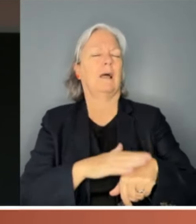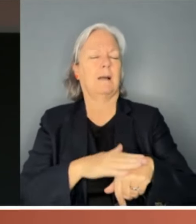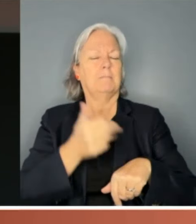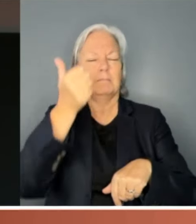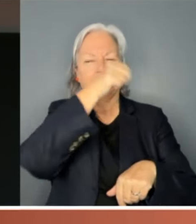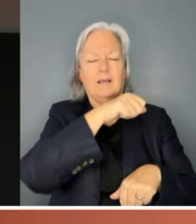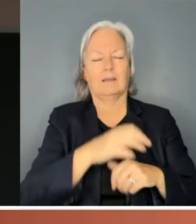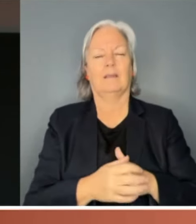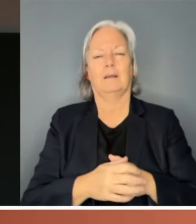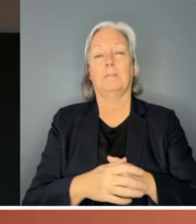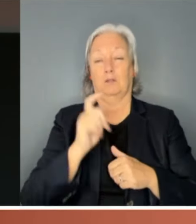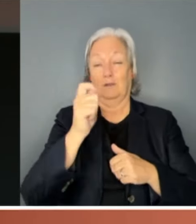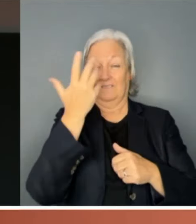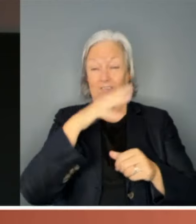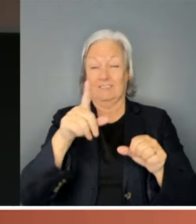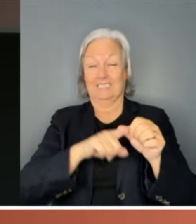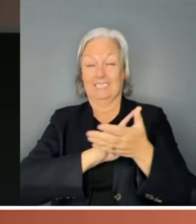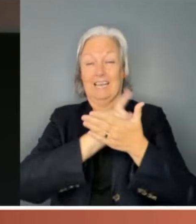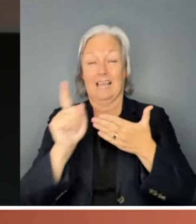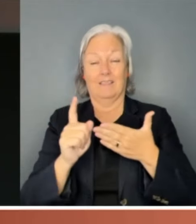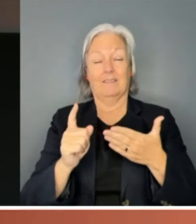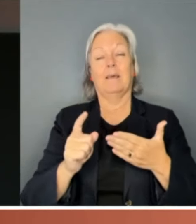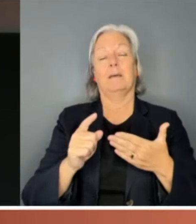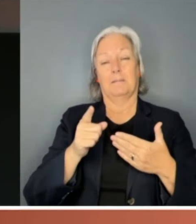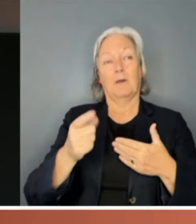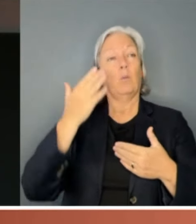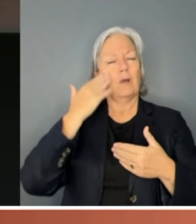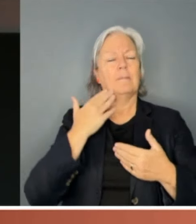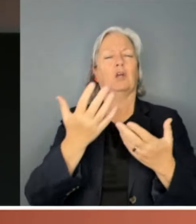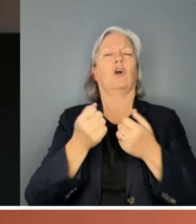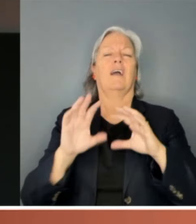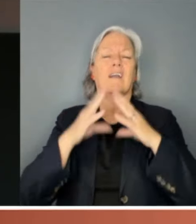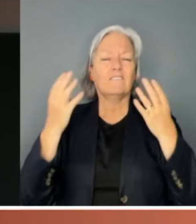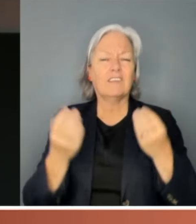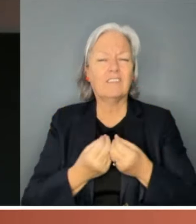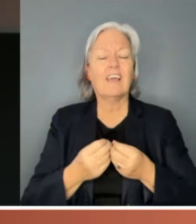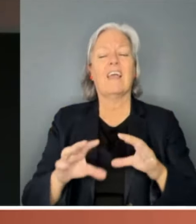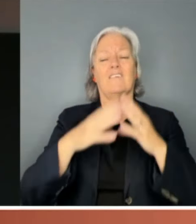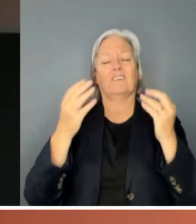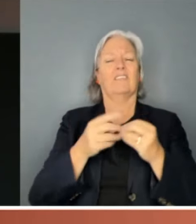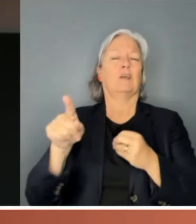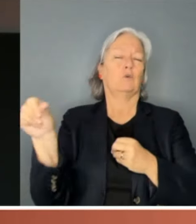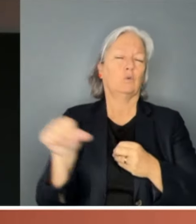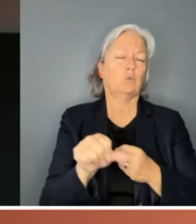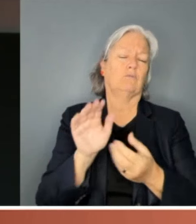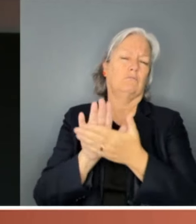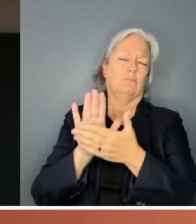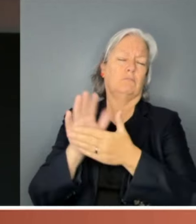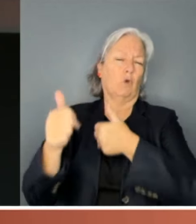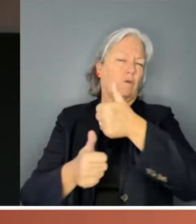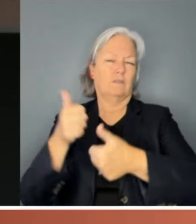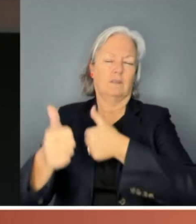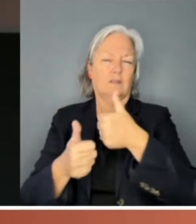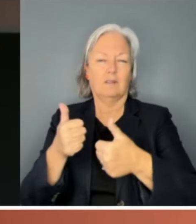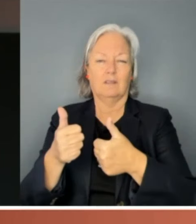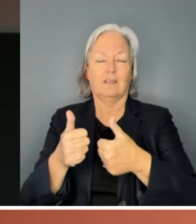nearly 50 years later, a belief that women have got everything they need, everything they deserve, that underpins our political